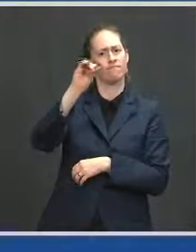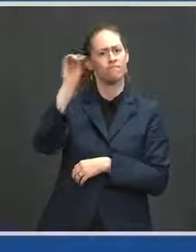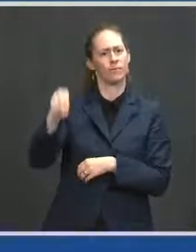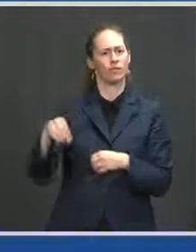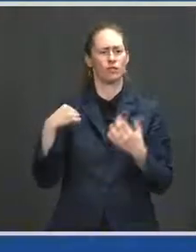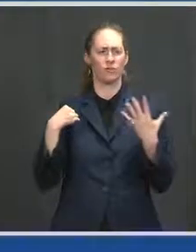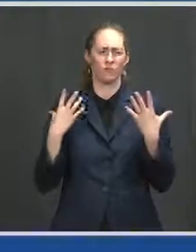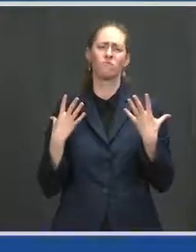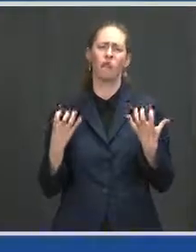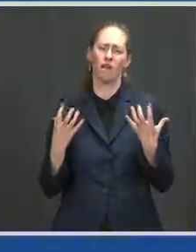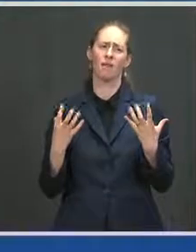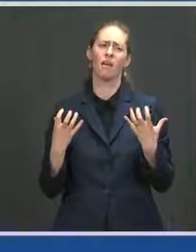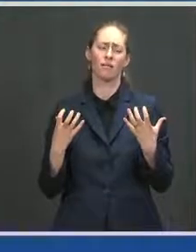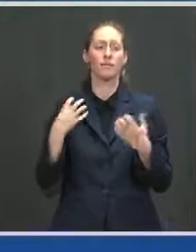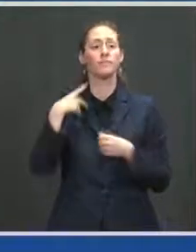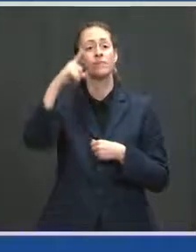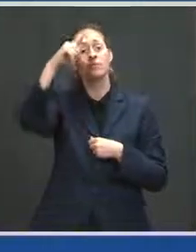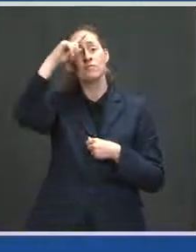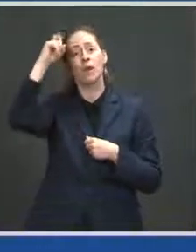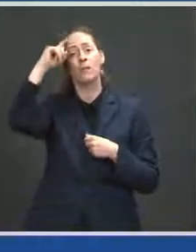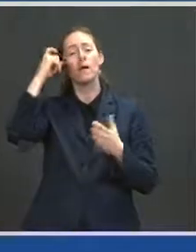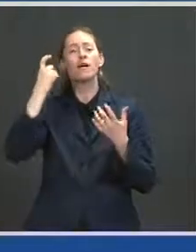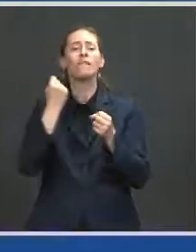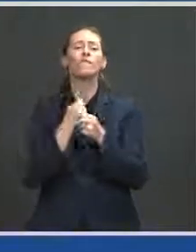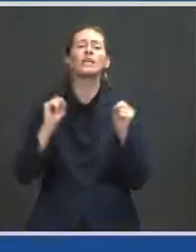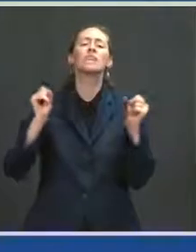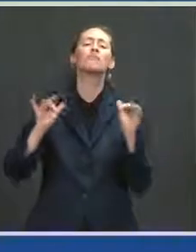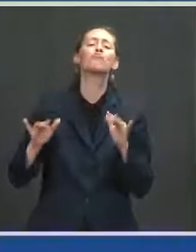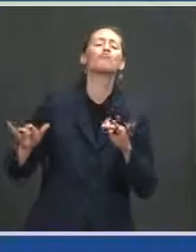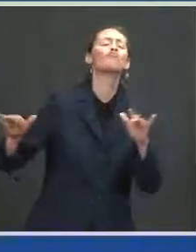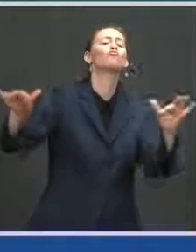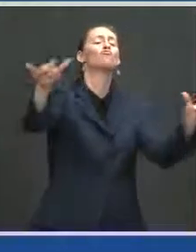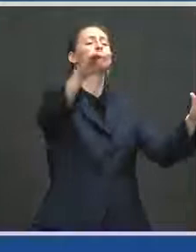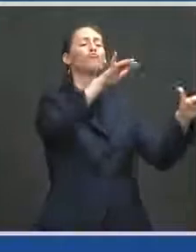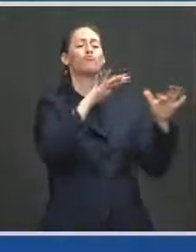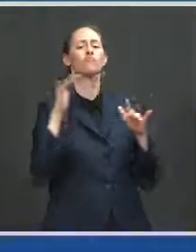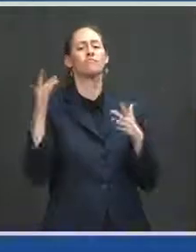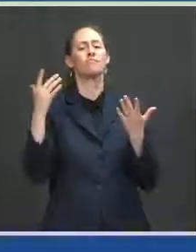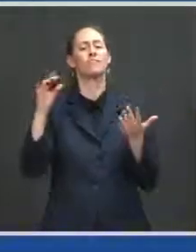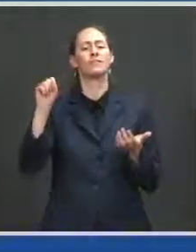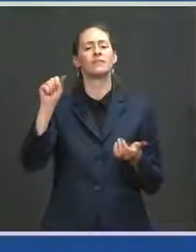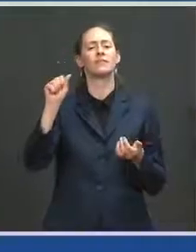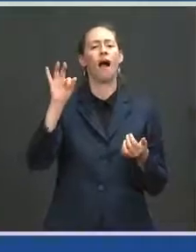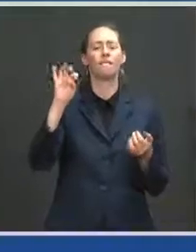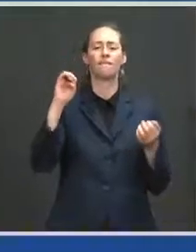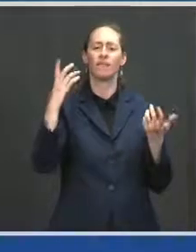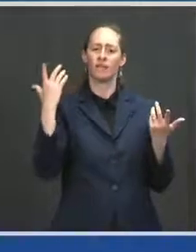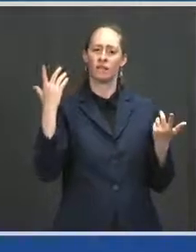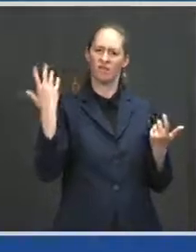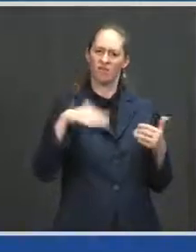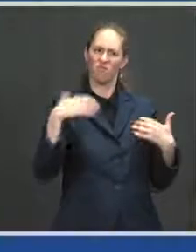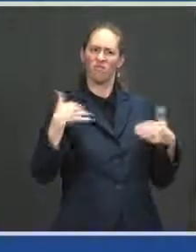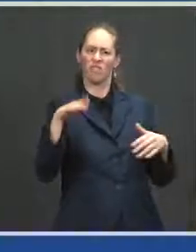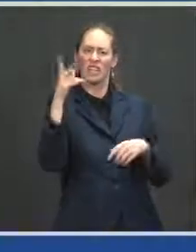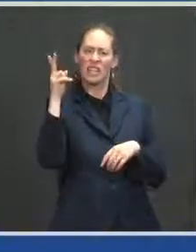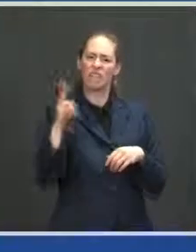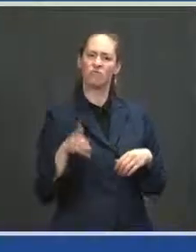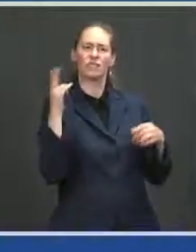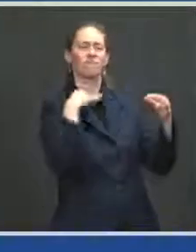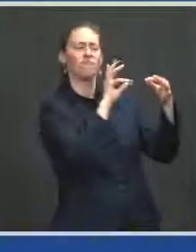freer and safer. Let's celebrate a truly historic Independence Day. Thank you for listening.